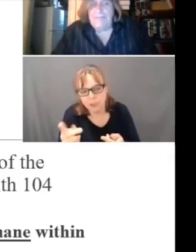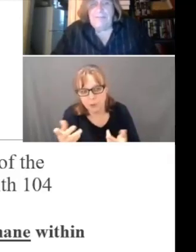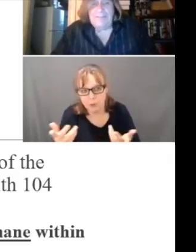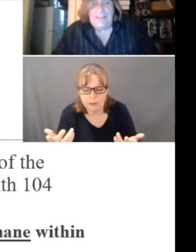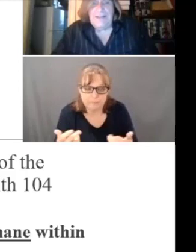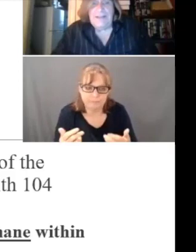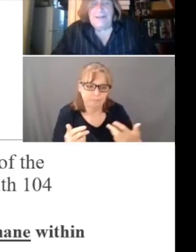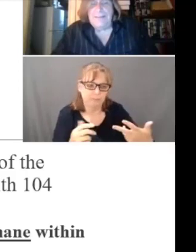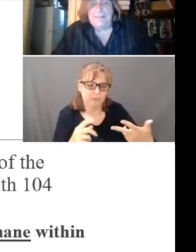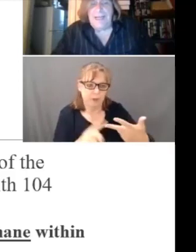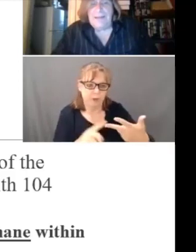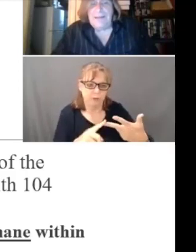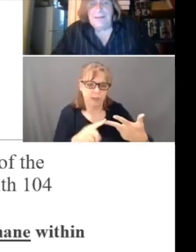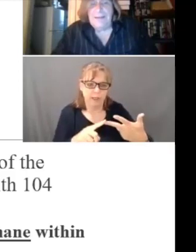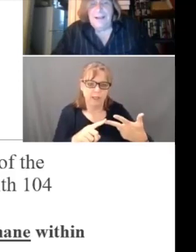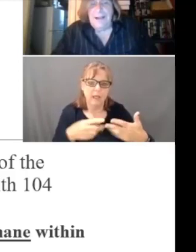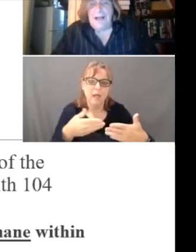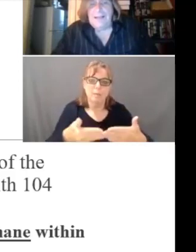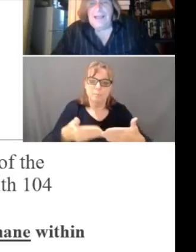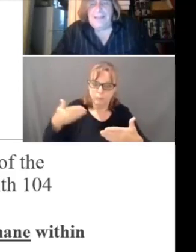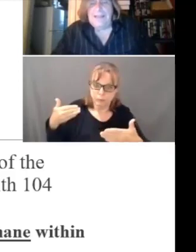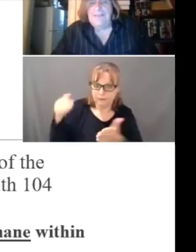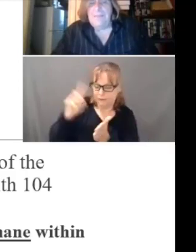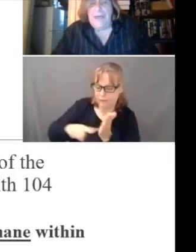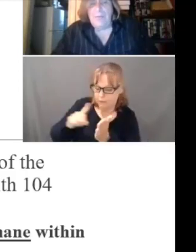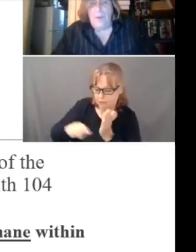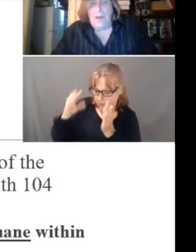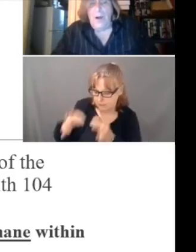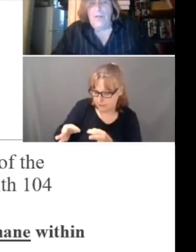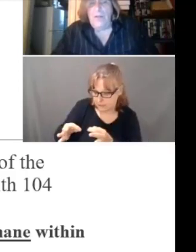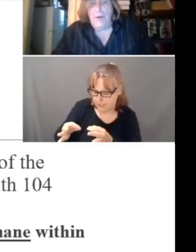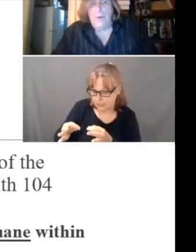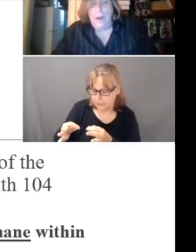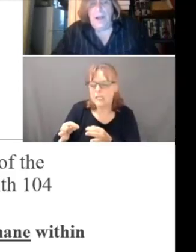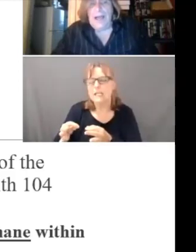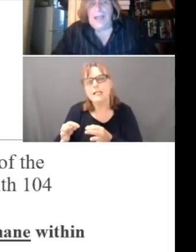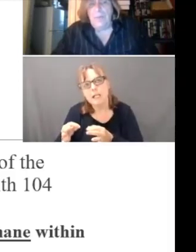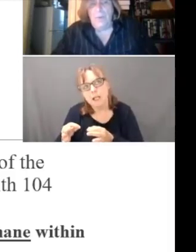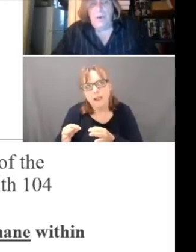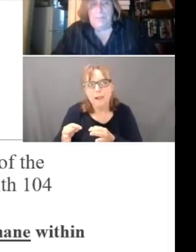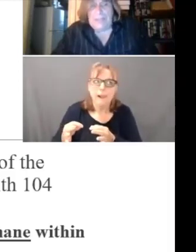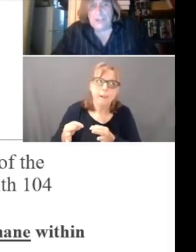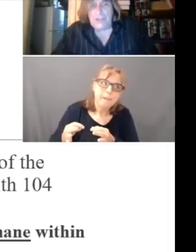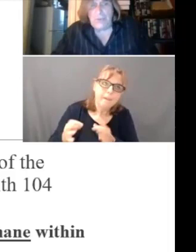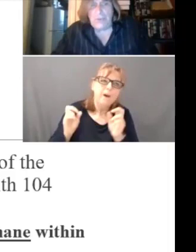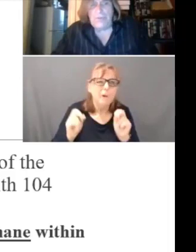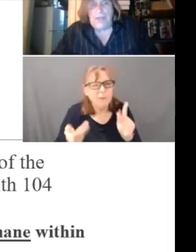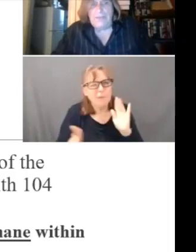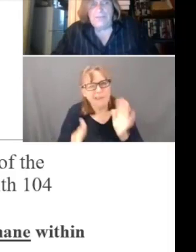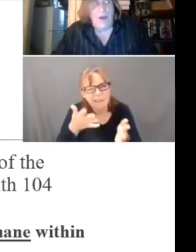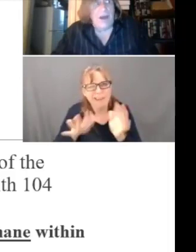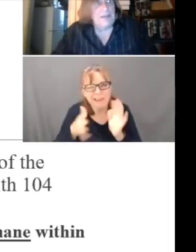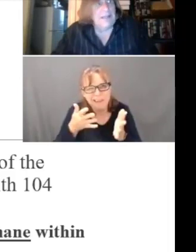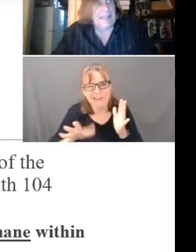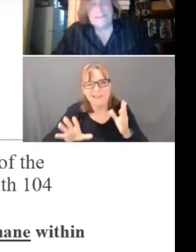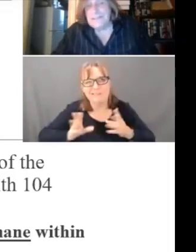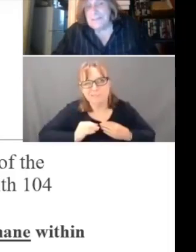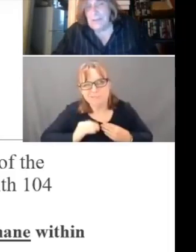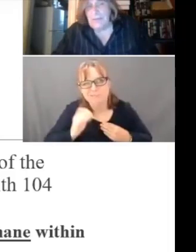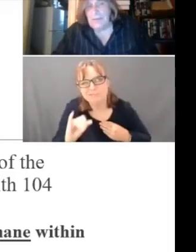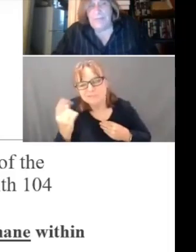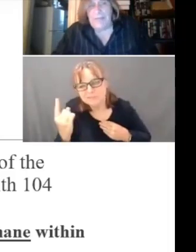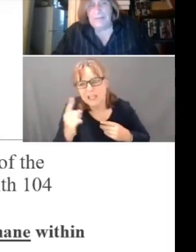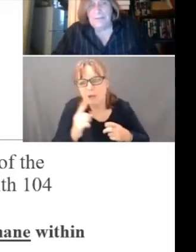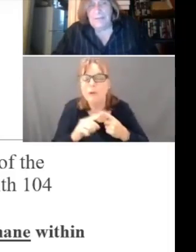previously investigated and decided I'll kind of give them that one. Although I would want to make sure that it's not a